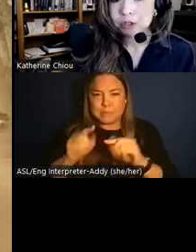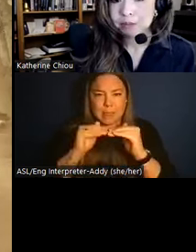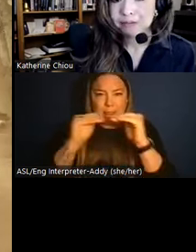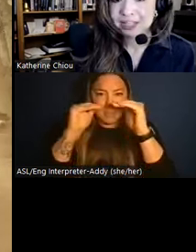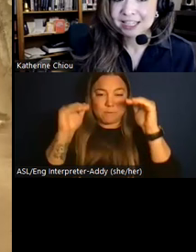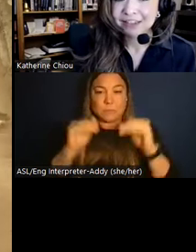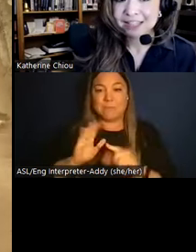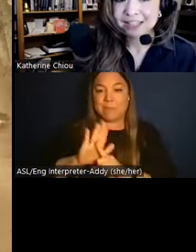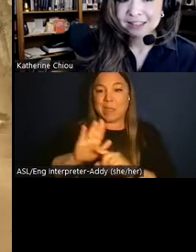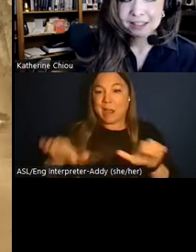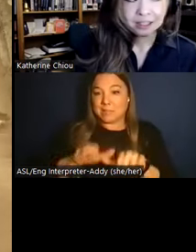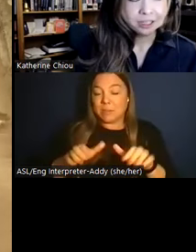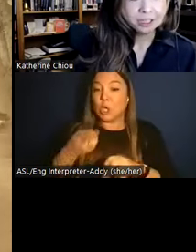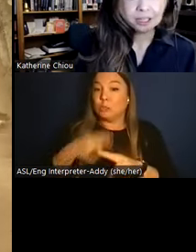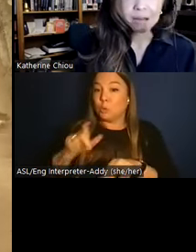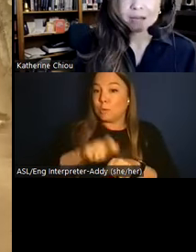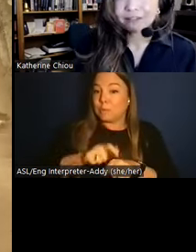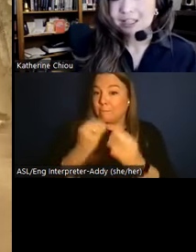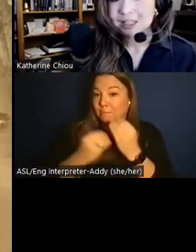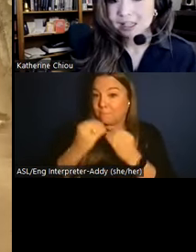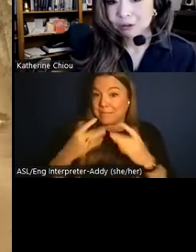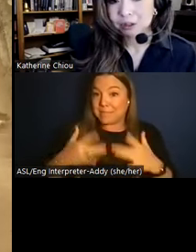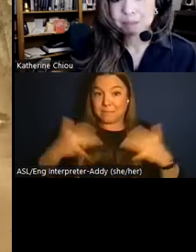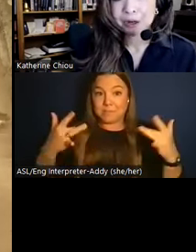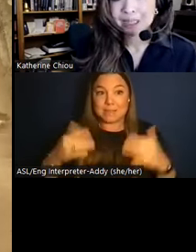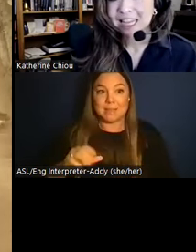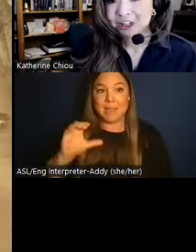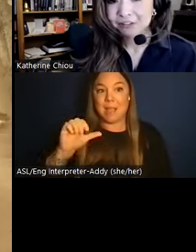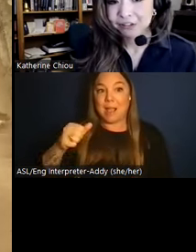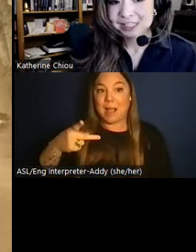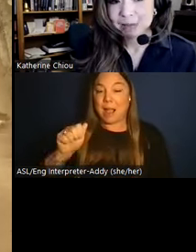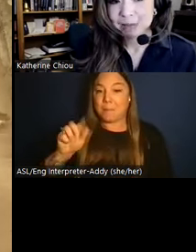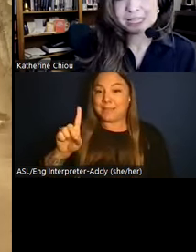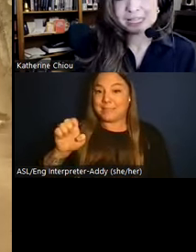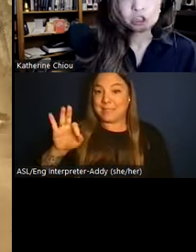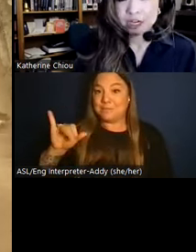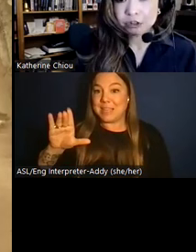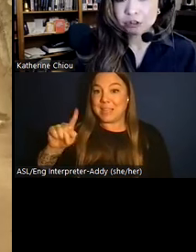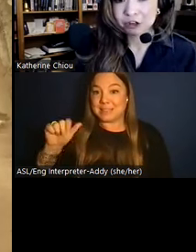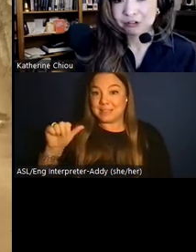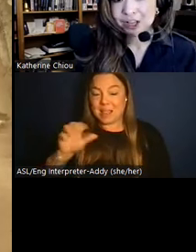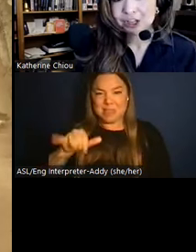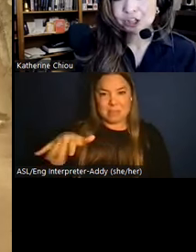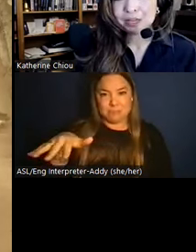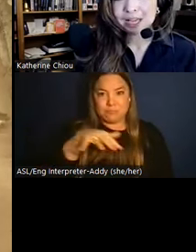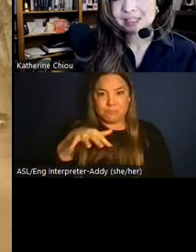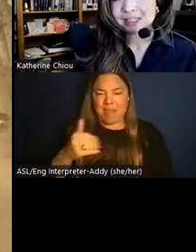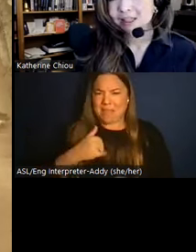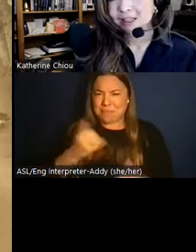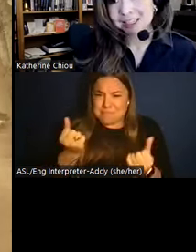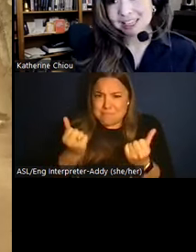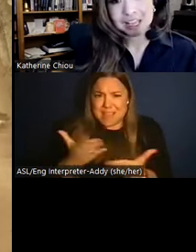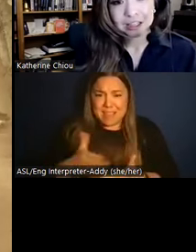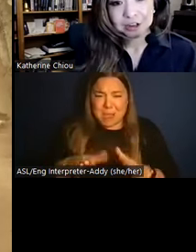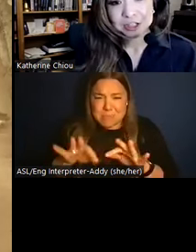short-term feasting events. The caba de fiesta, or the party lair for example, is a treasure trove showcasing